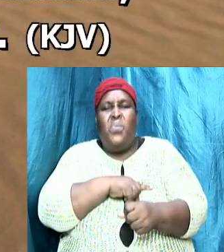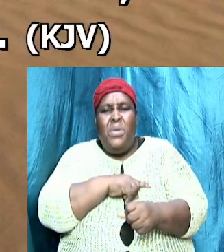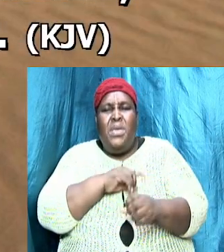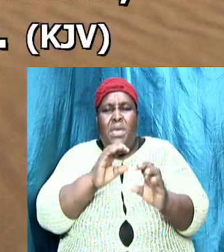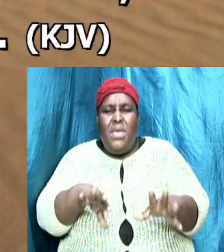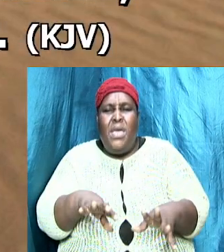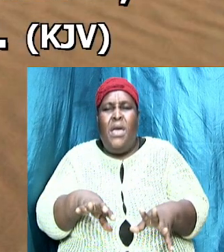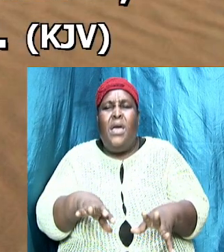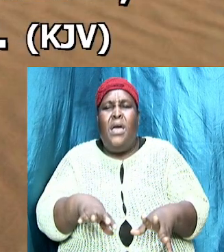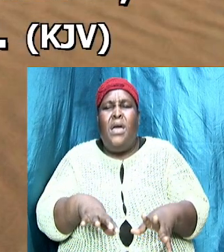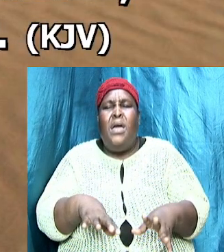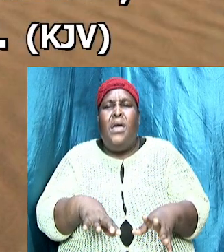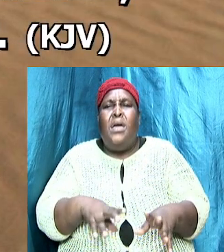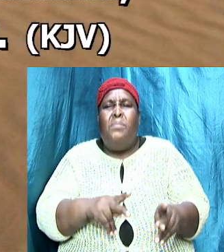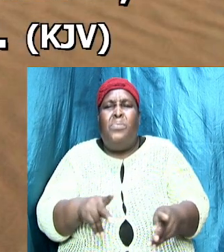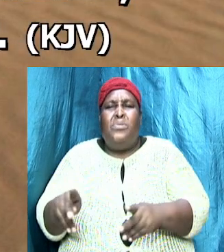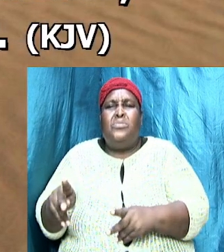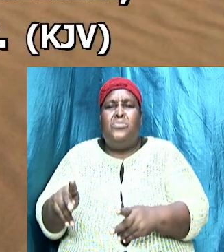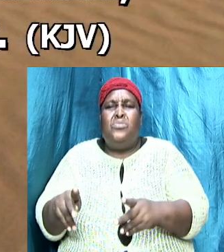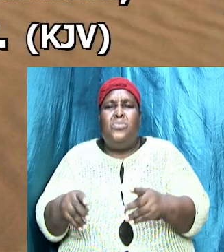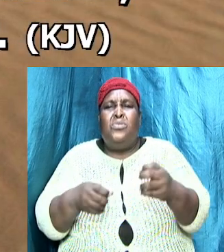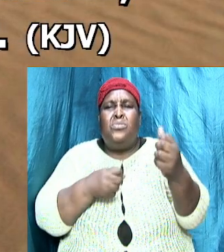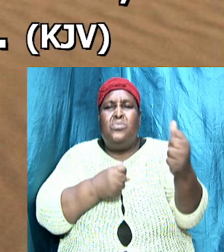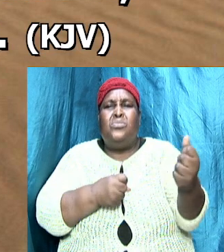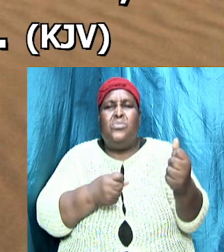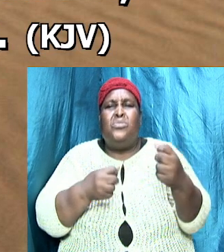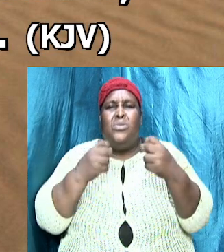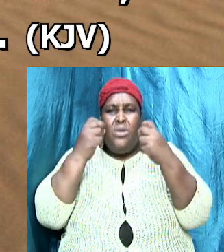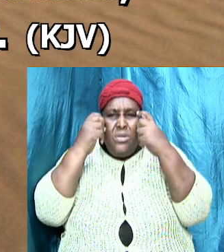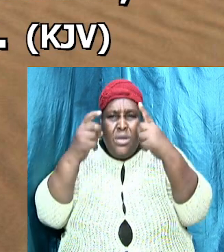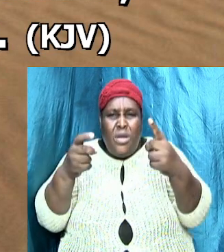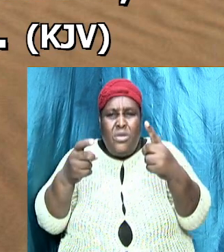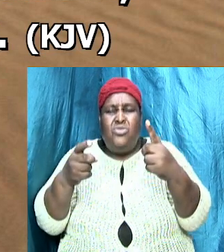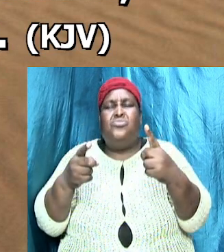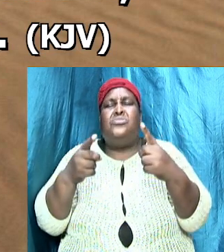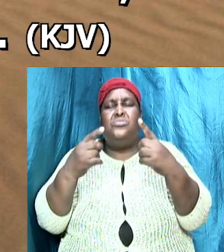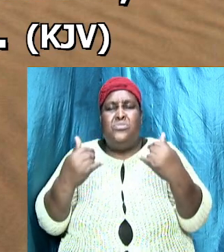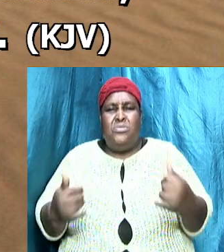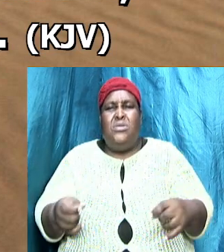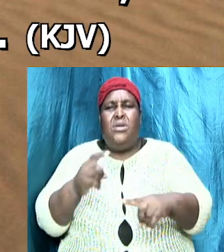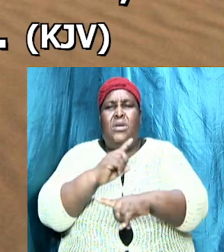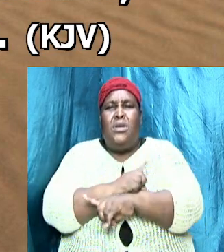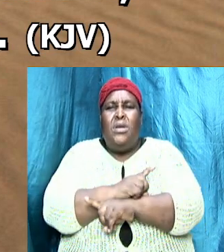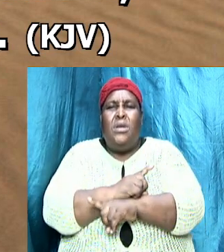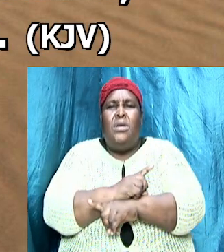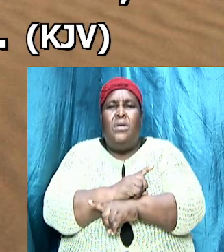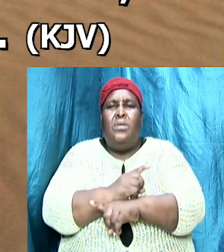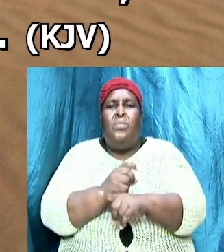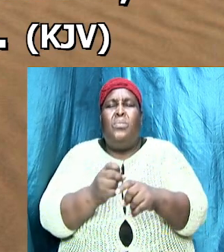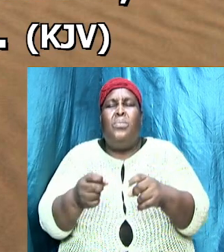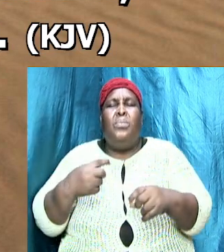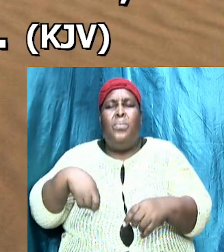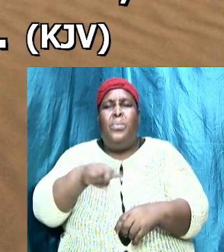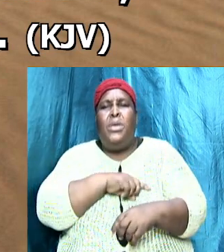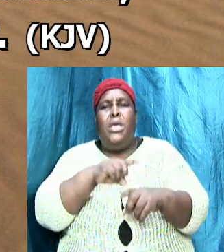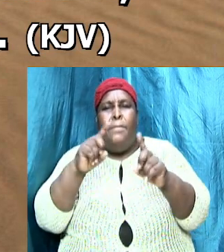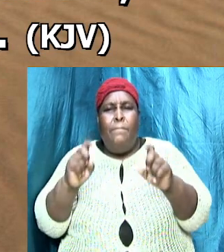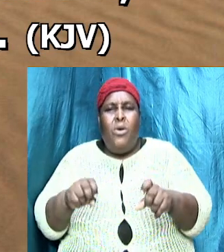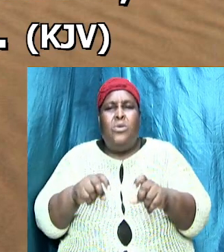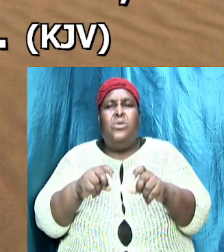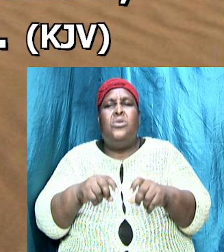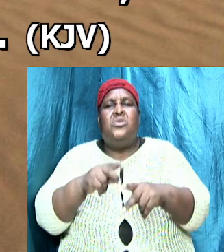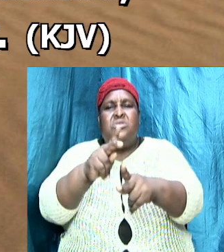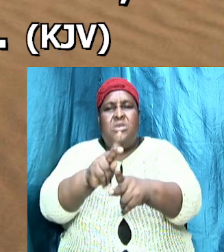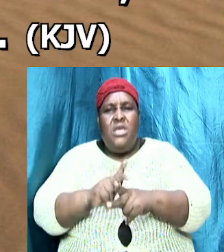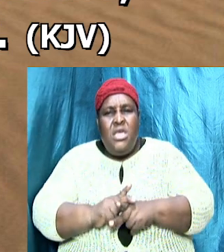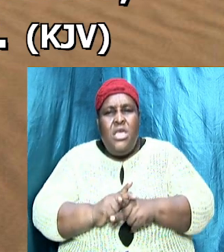doctrine today the lesson would be that we must preserve keep it intact and you will never